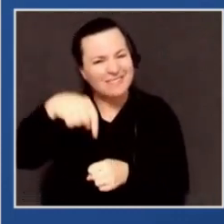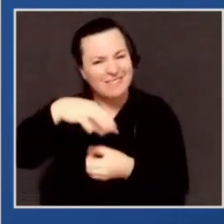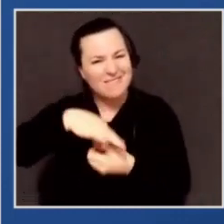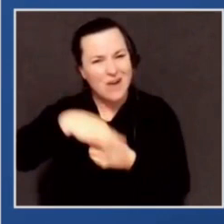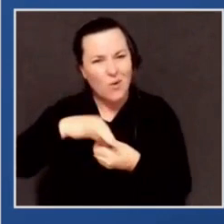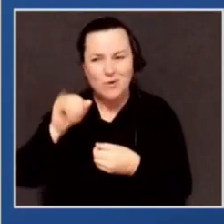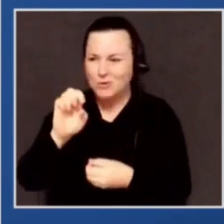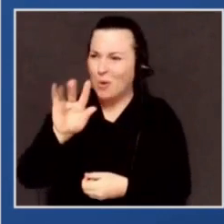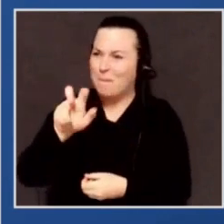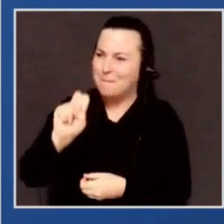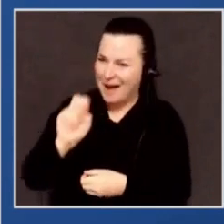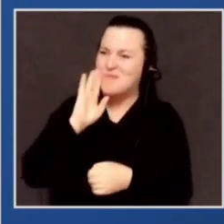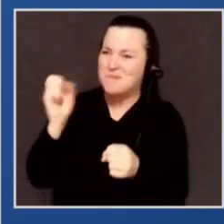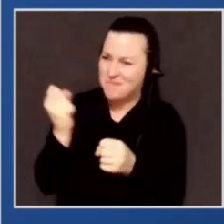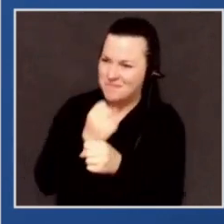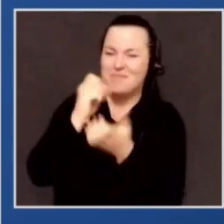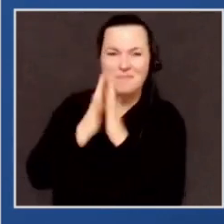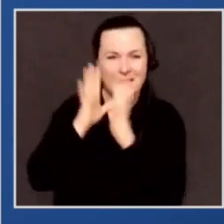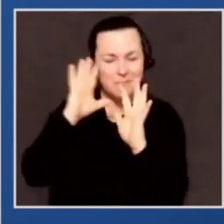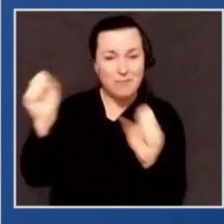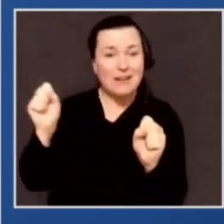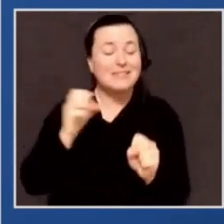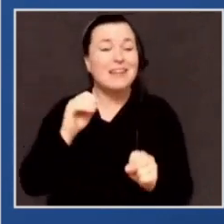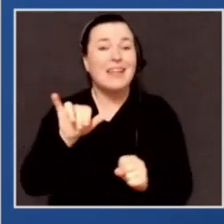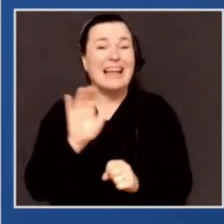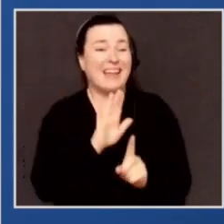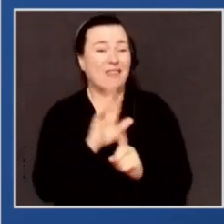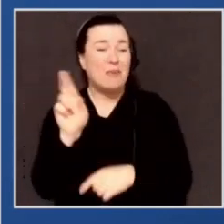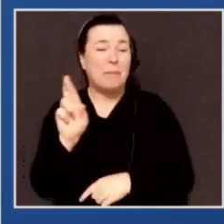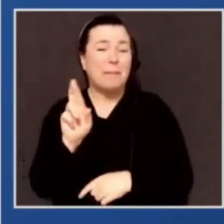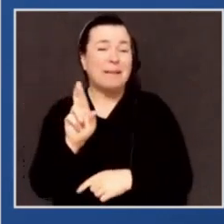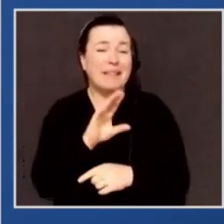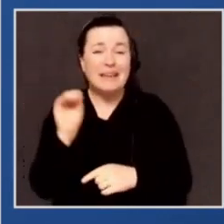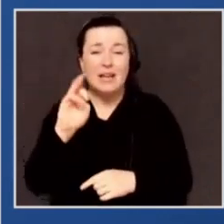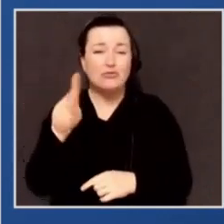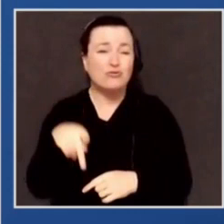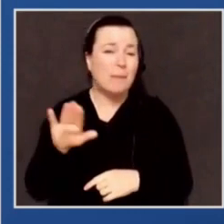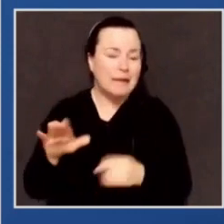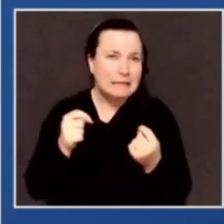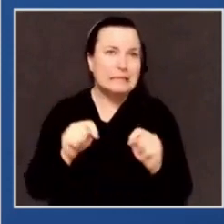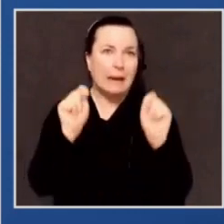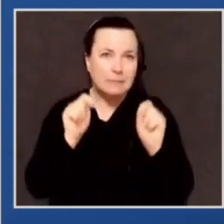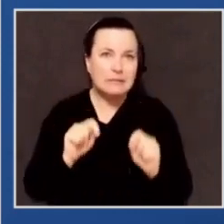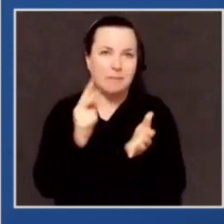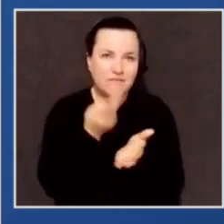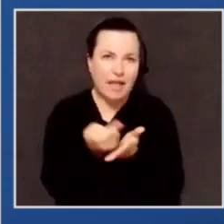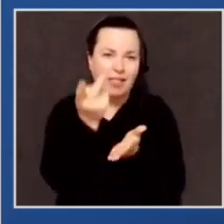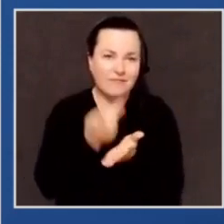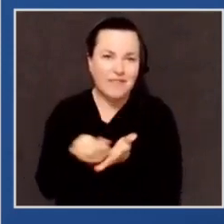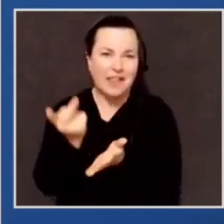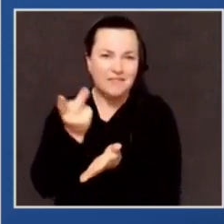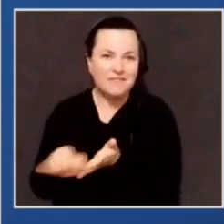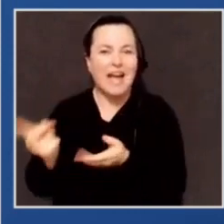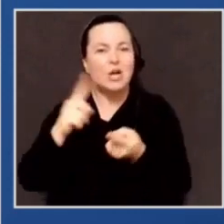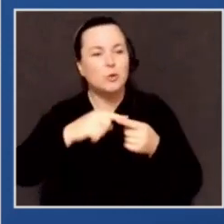the presidency. And this attempt, as has been shown throughout all of their efforts around the country on their part to defeat the voters'